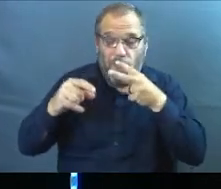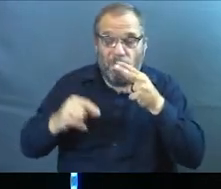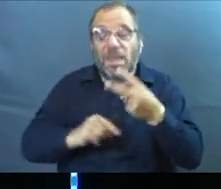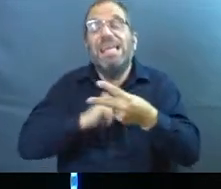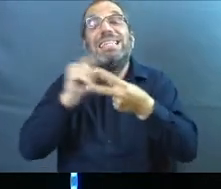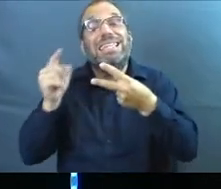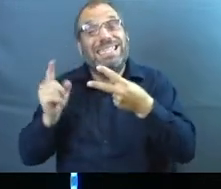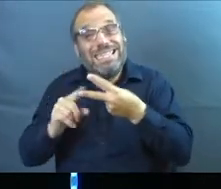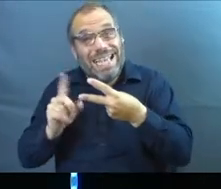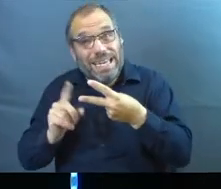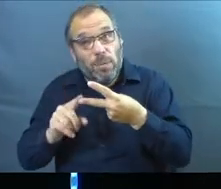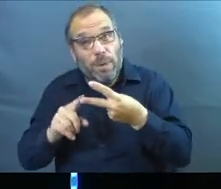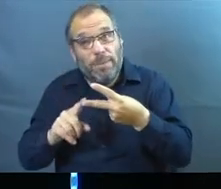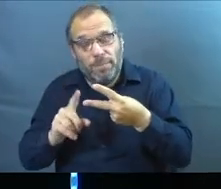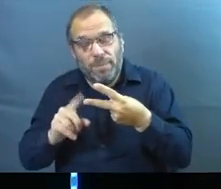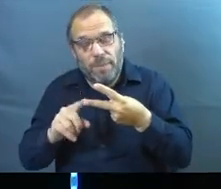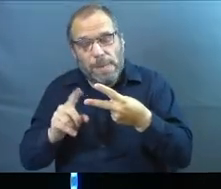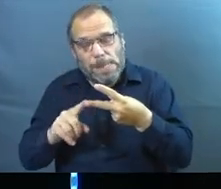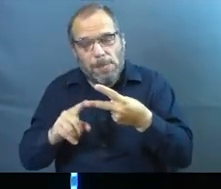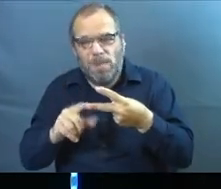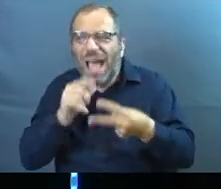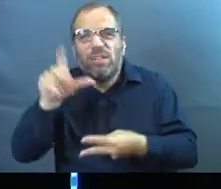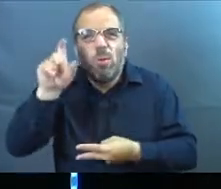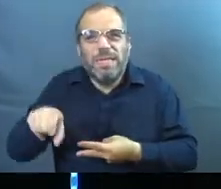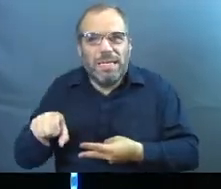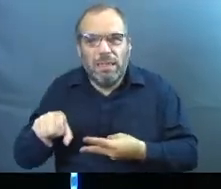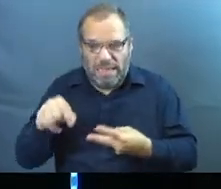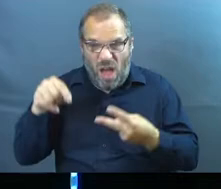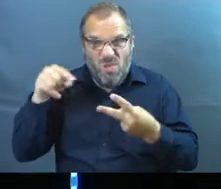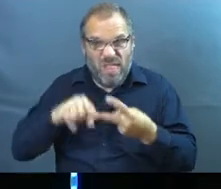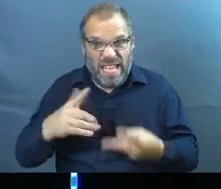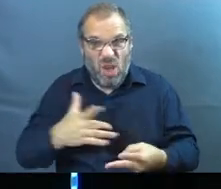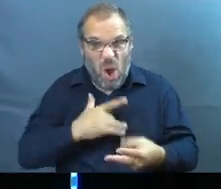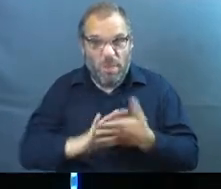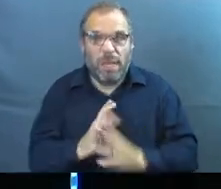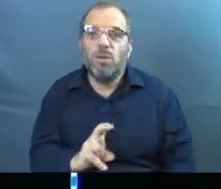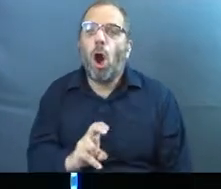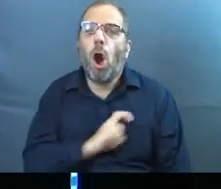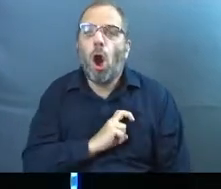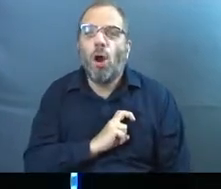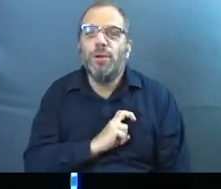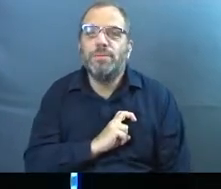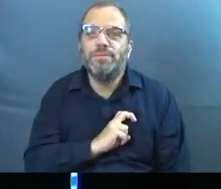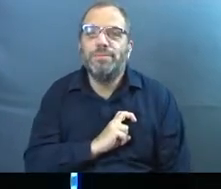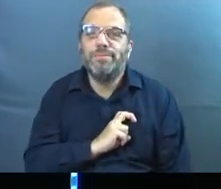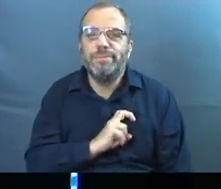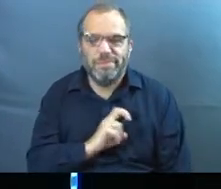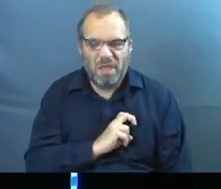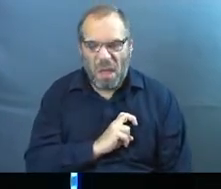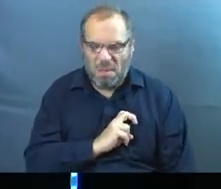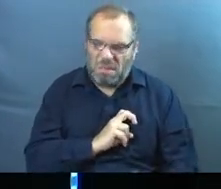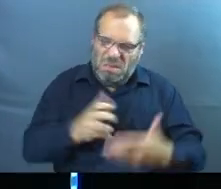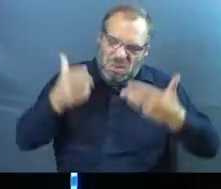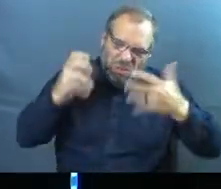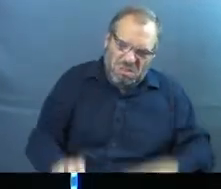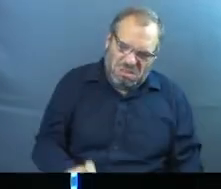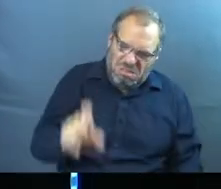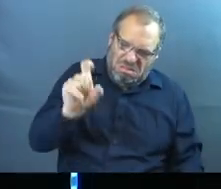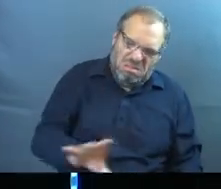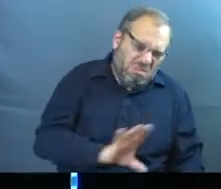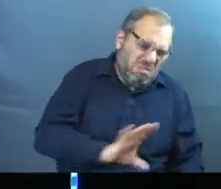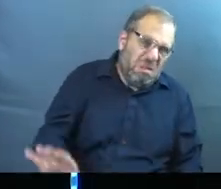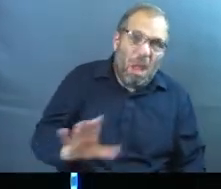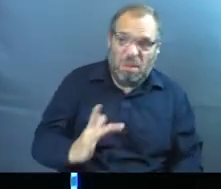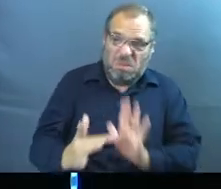second lie we might believe is that I don't need it, and this is where the heart gets kind of hardened. Maybe I don't need or I don't want that community because